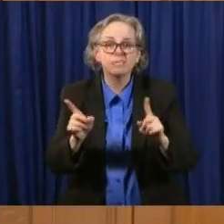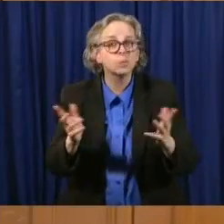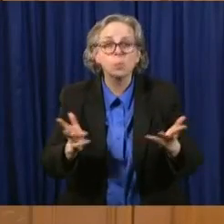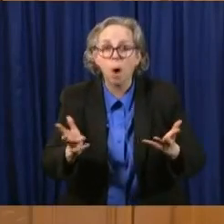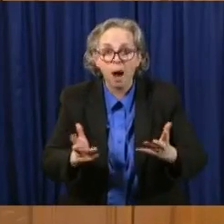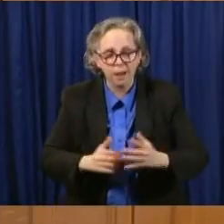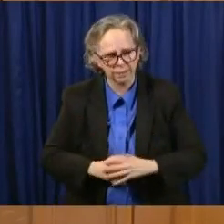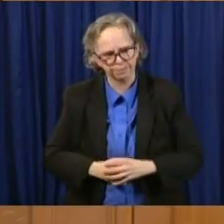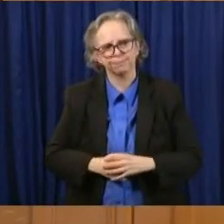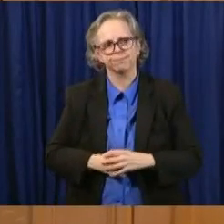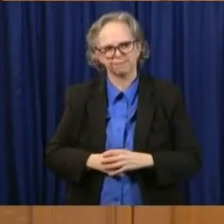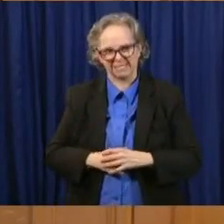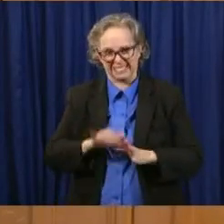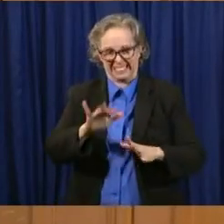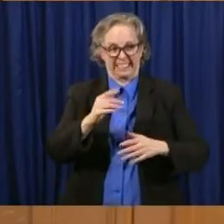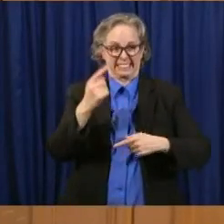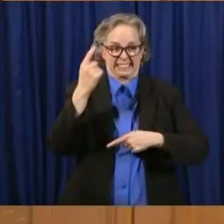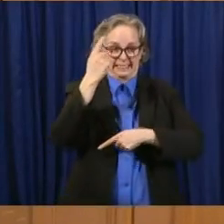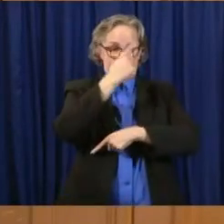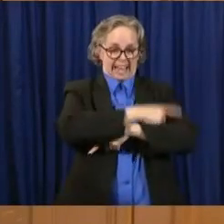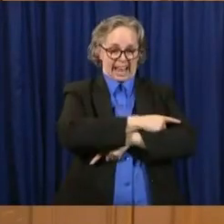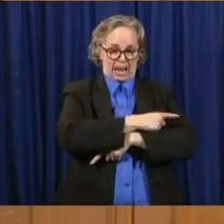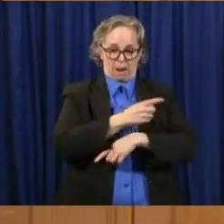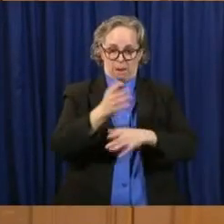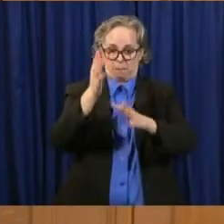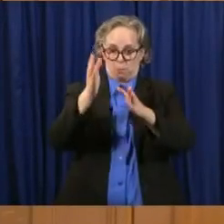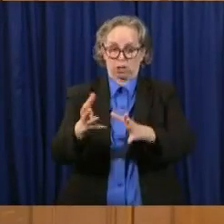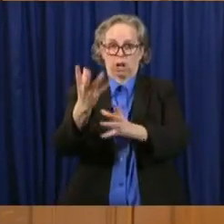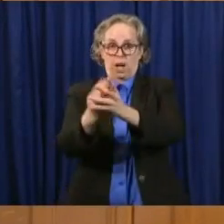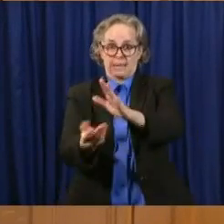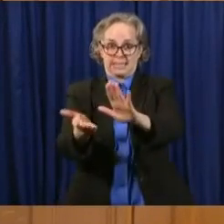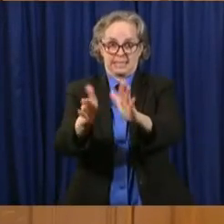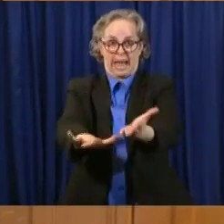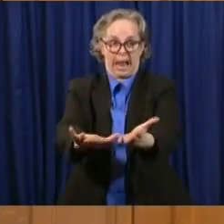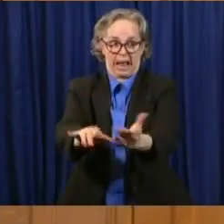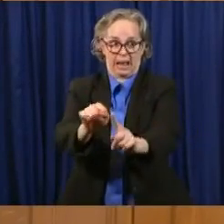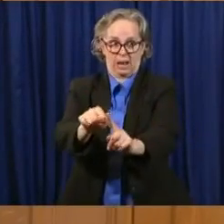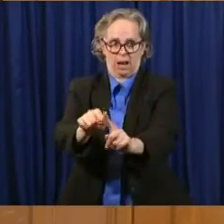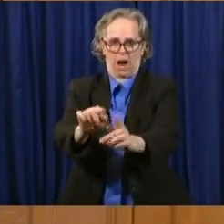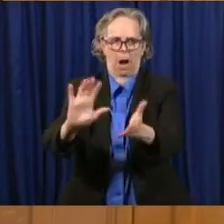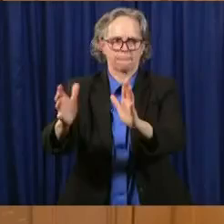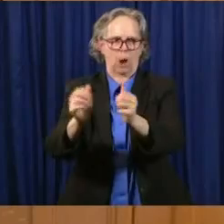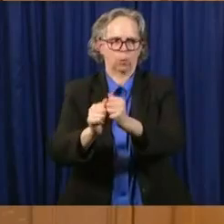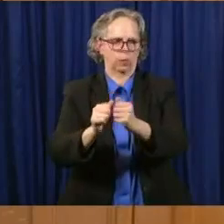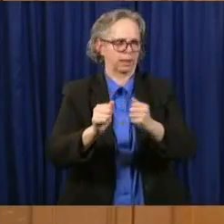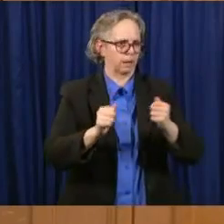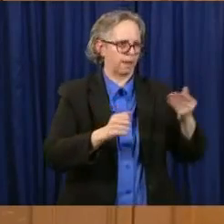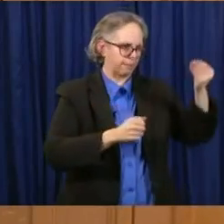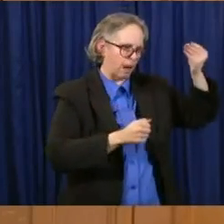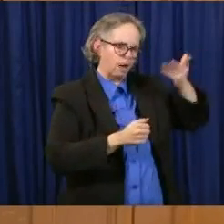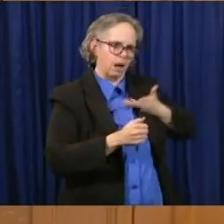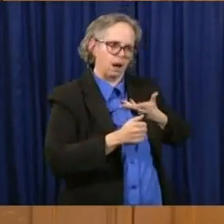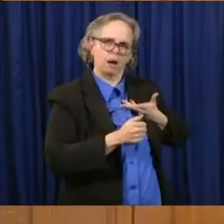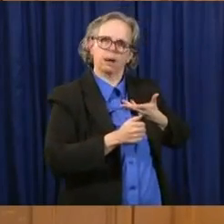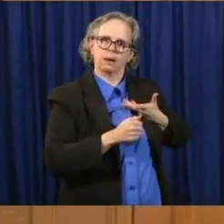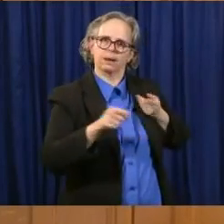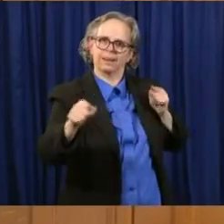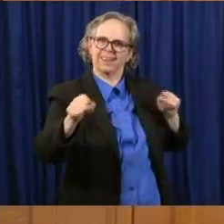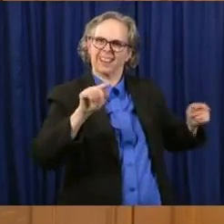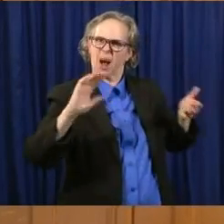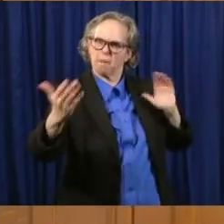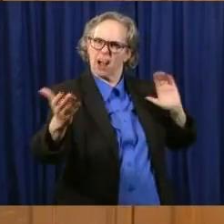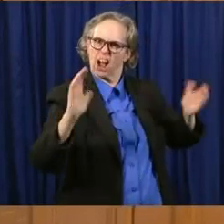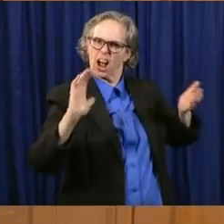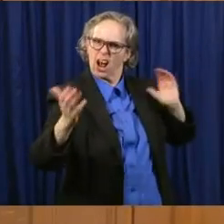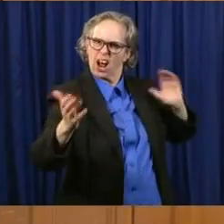versus the day we learn about it. Death data, and we'll go into this in much more detail, this is something